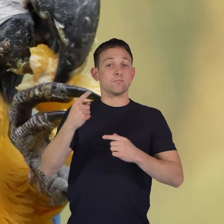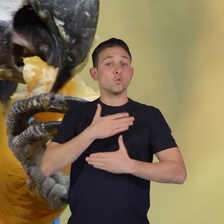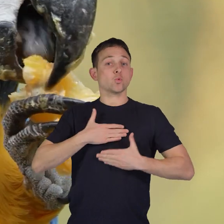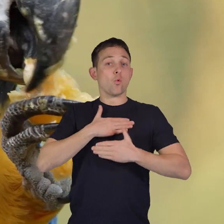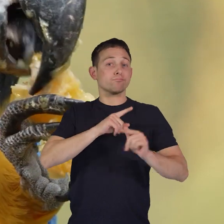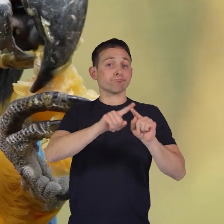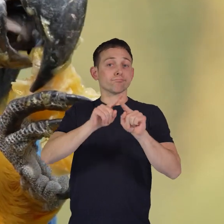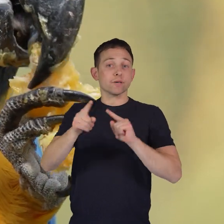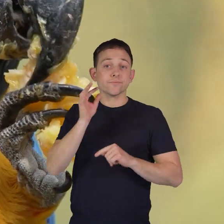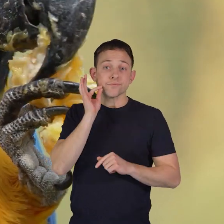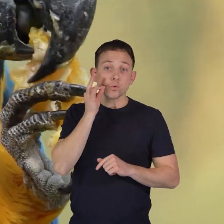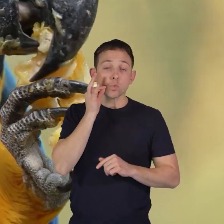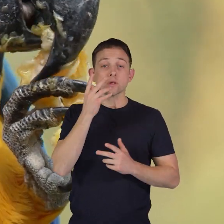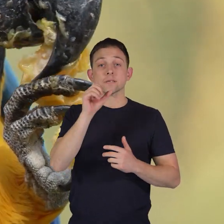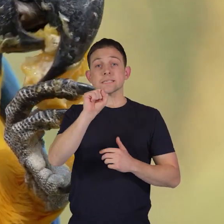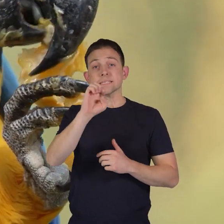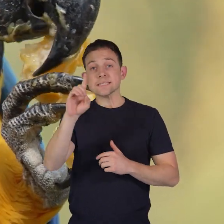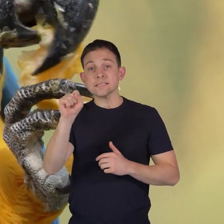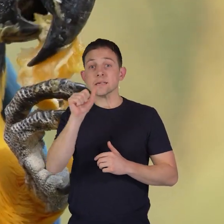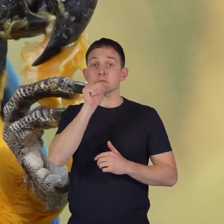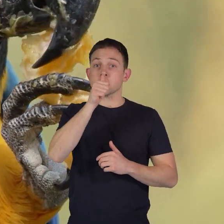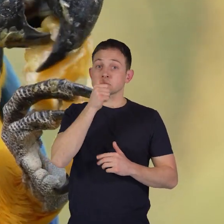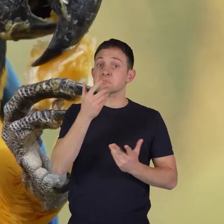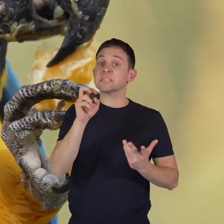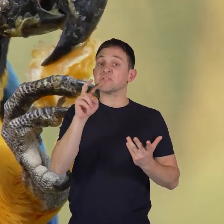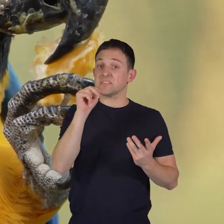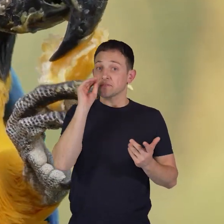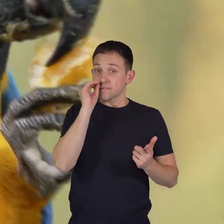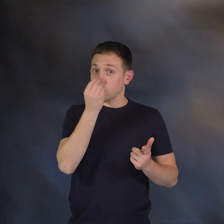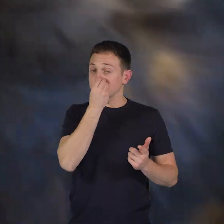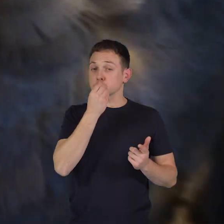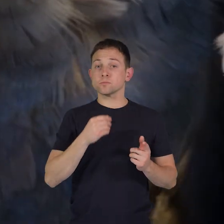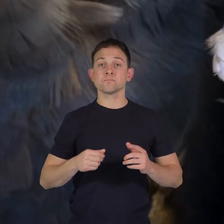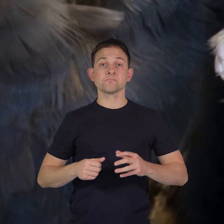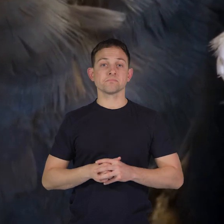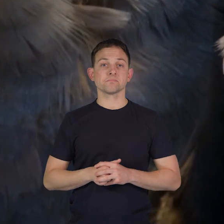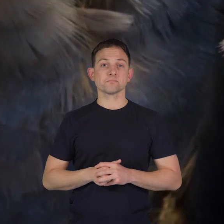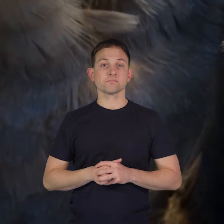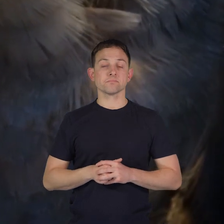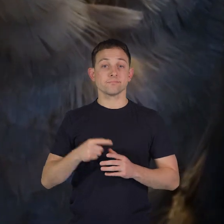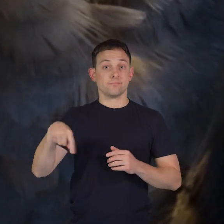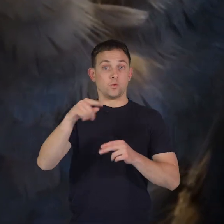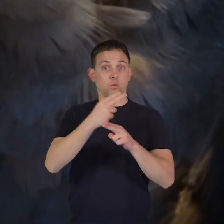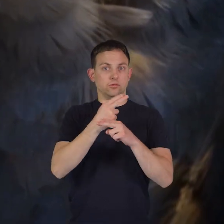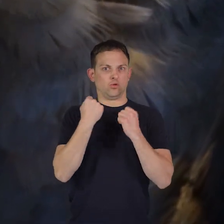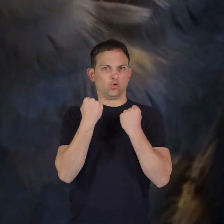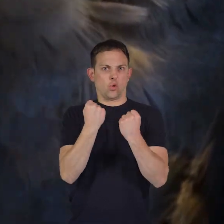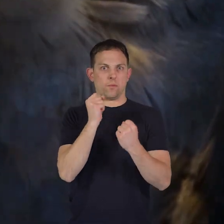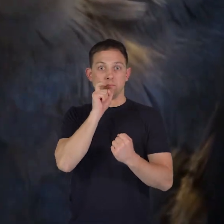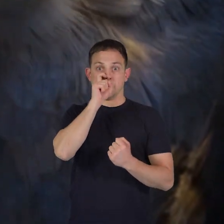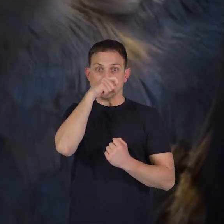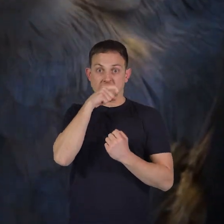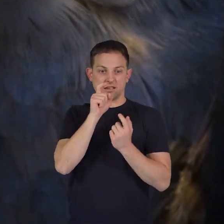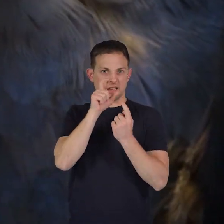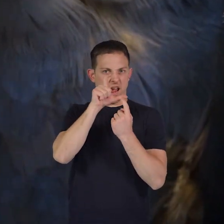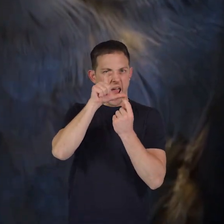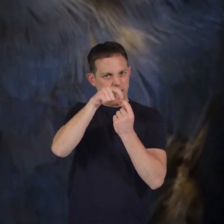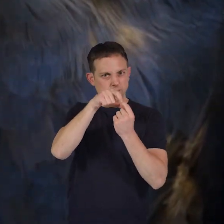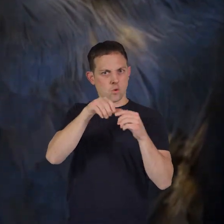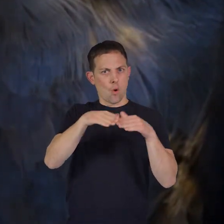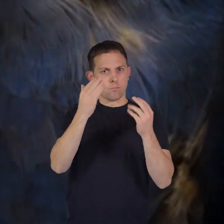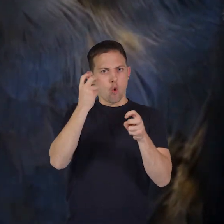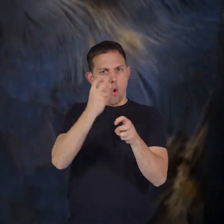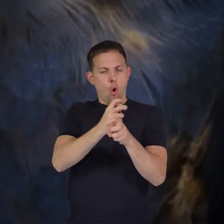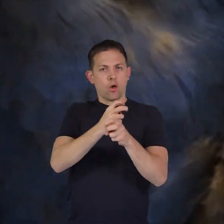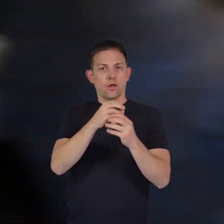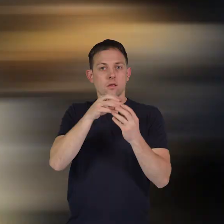mix of fruits, seeds, nuts, and even flowers. They use their strong beaks to crack open hard shells and